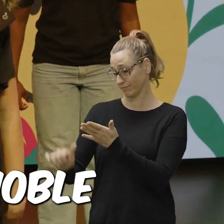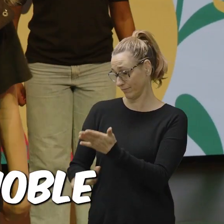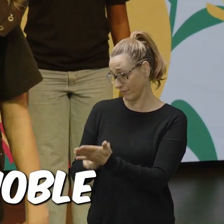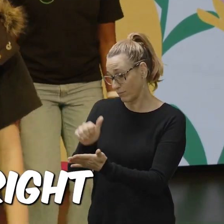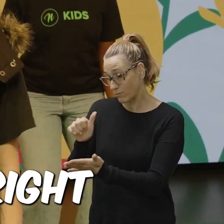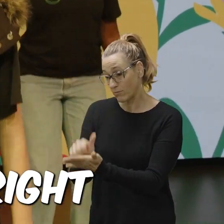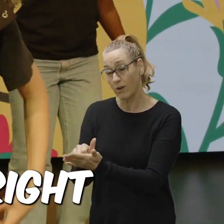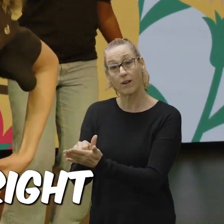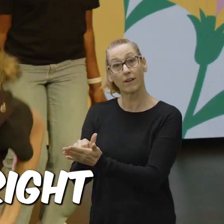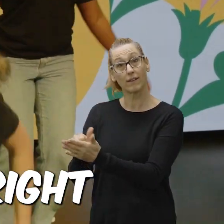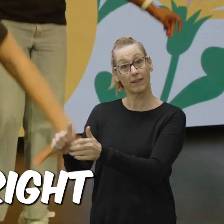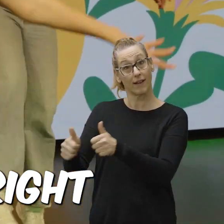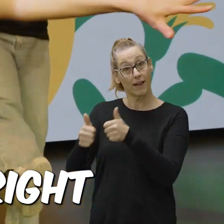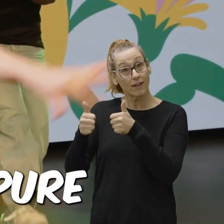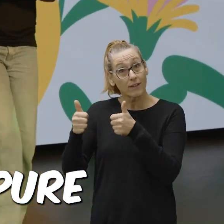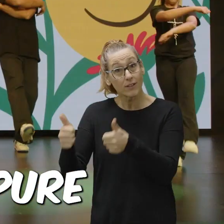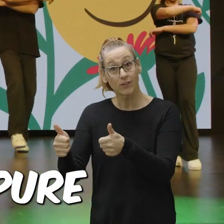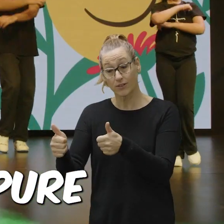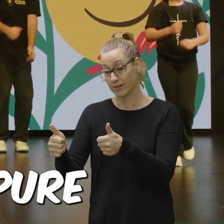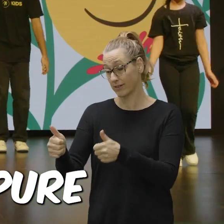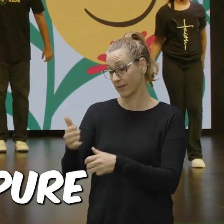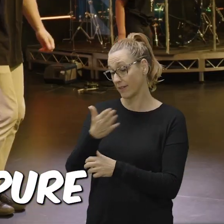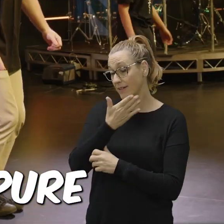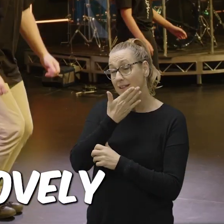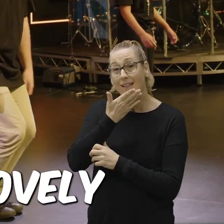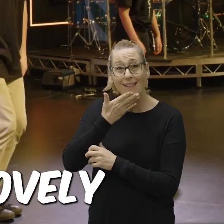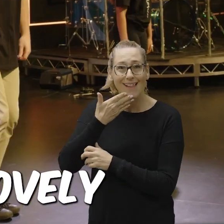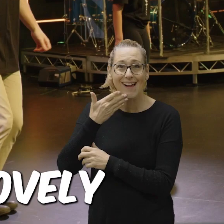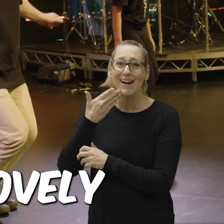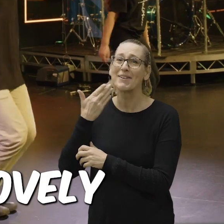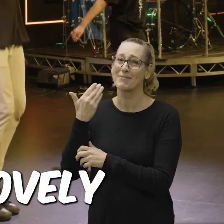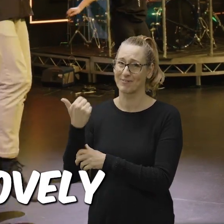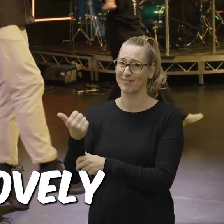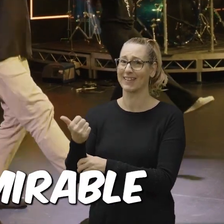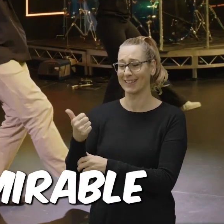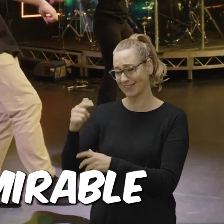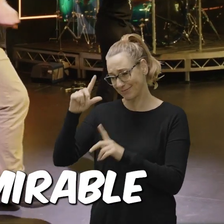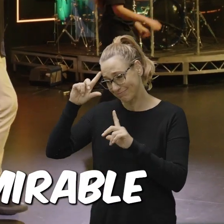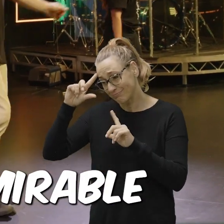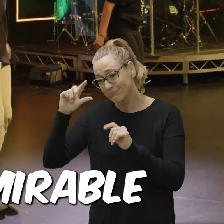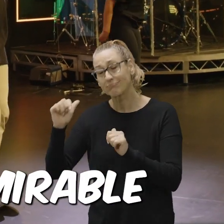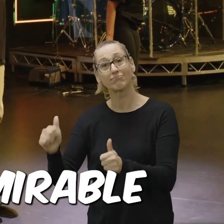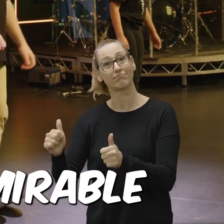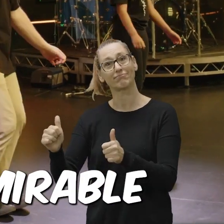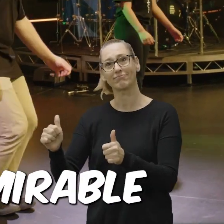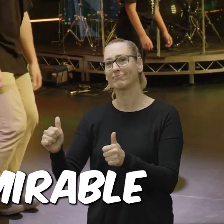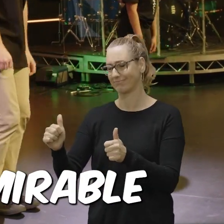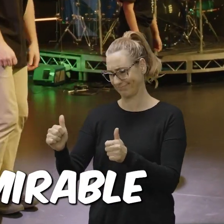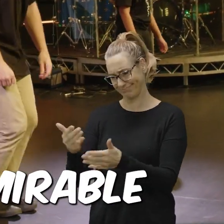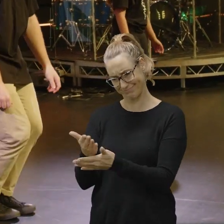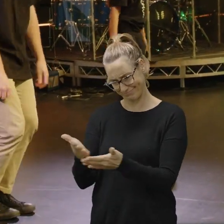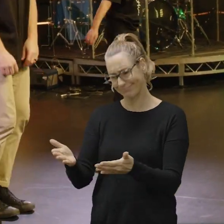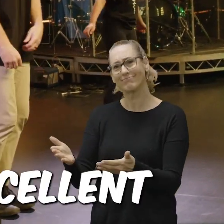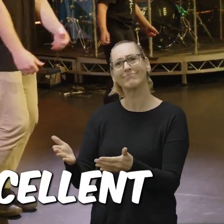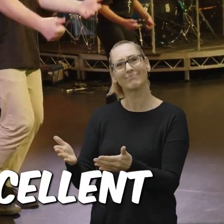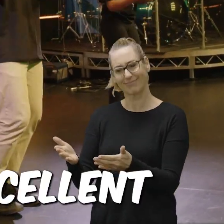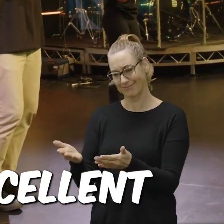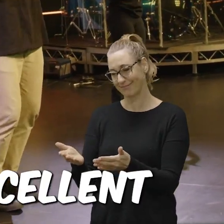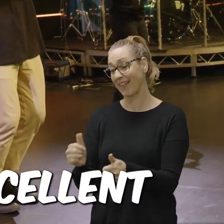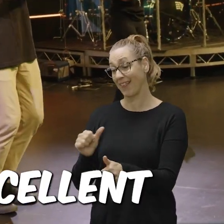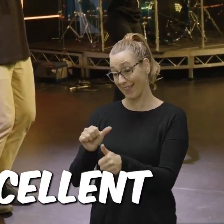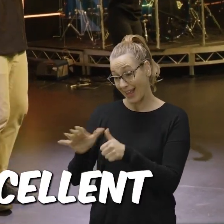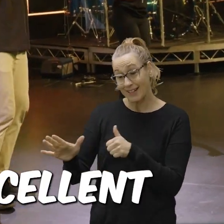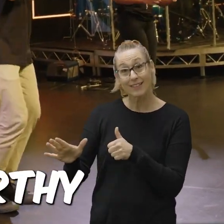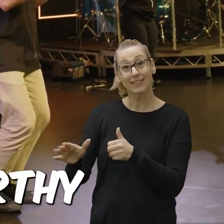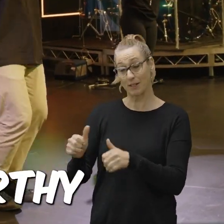whatever is noble, whatever is right, whatever is pure Whatever is lovely, whatever is admirable. If